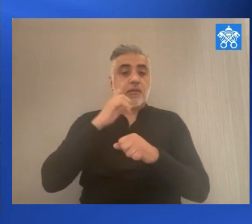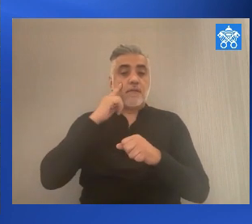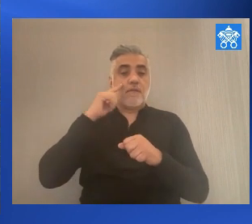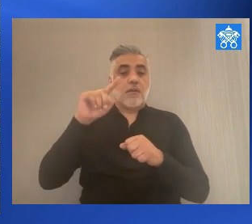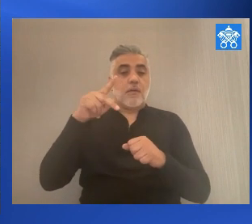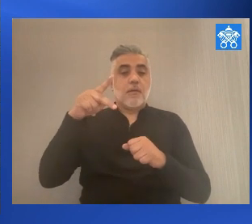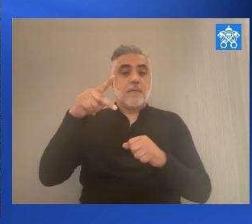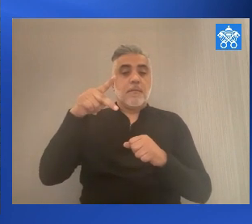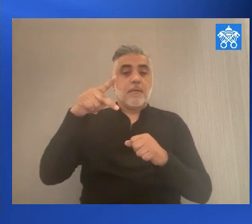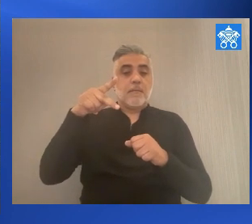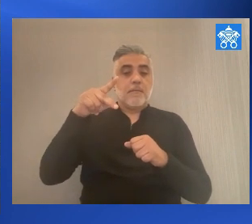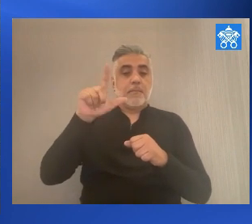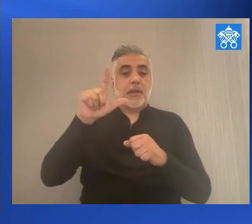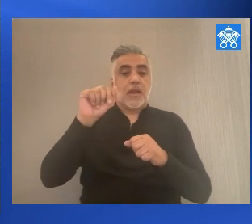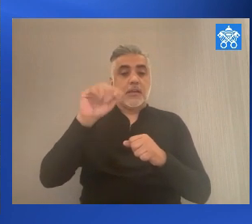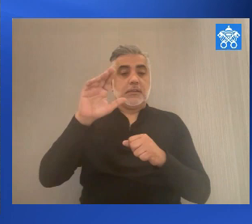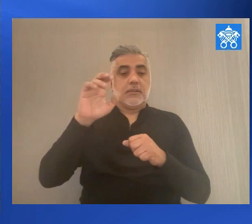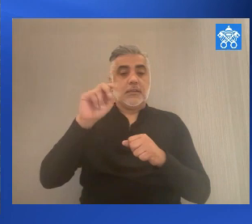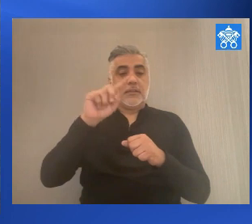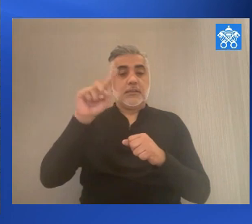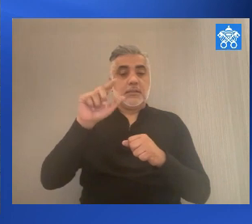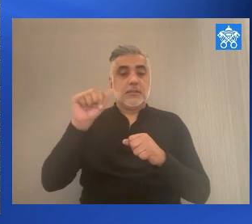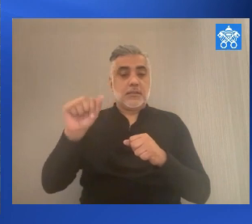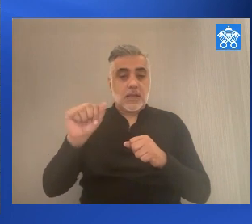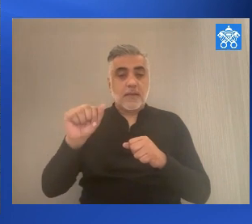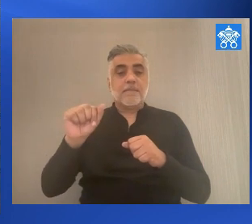youth from Piacenza